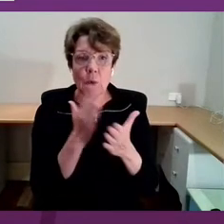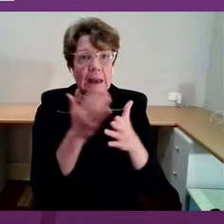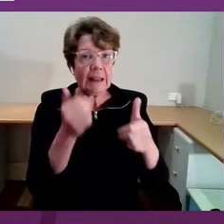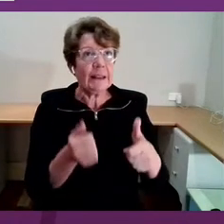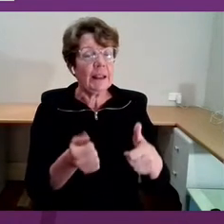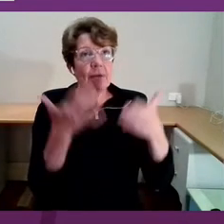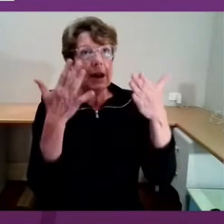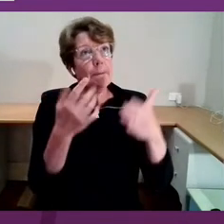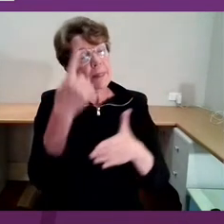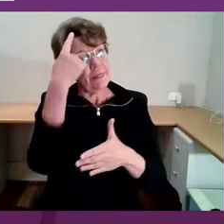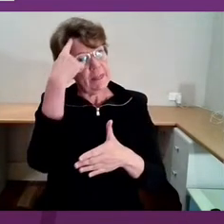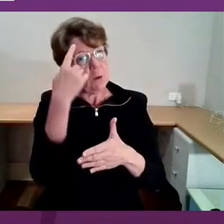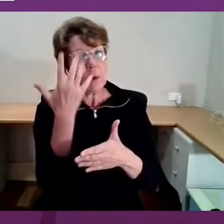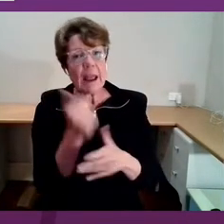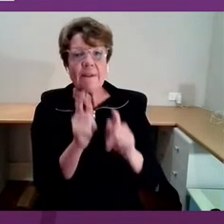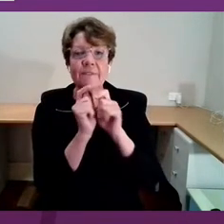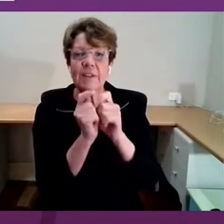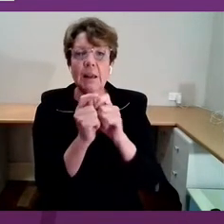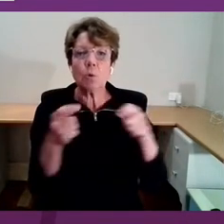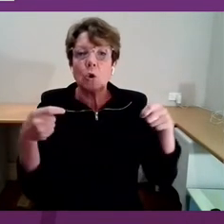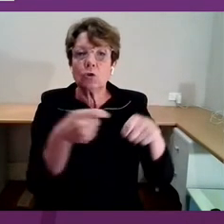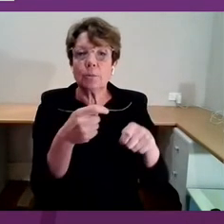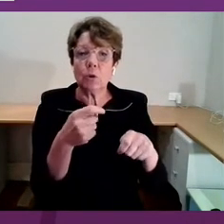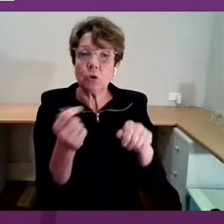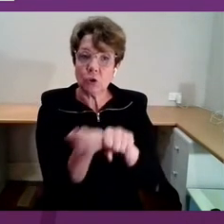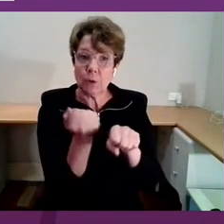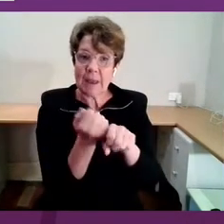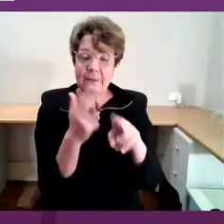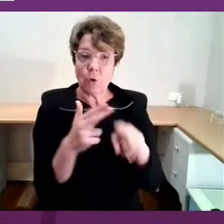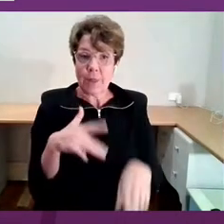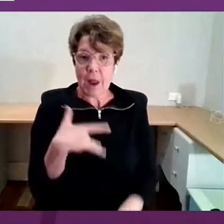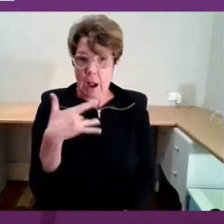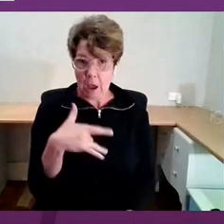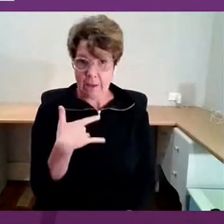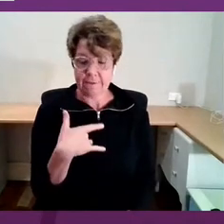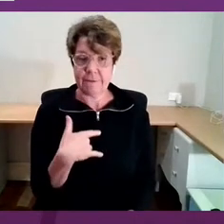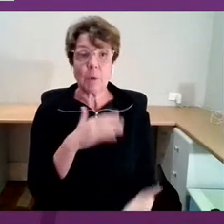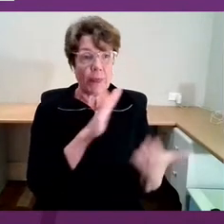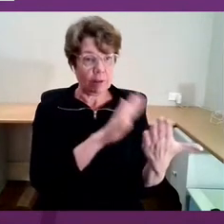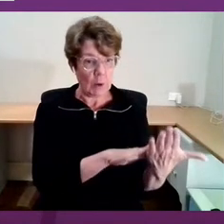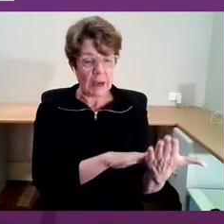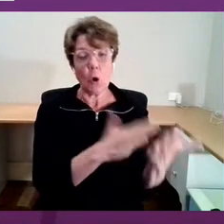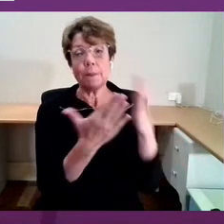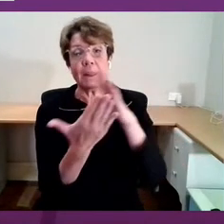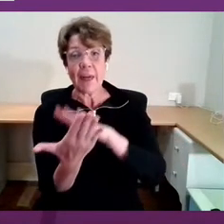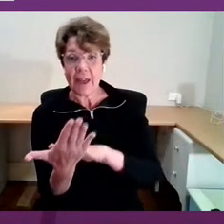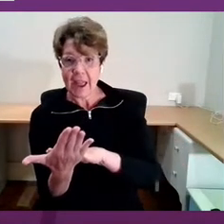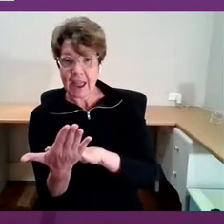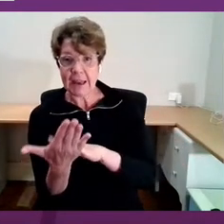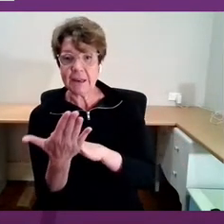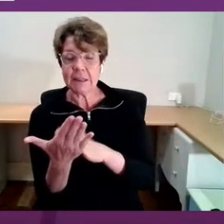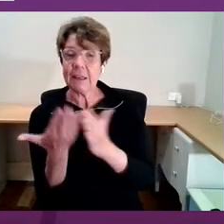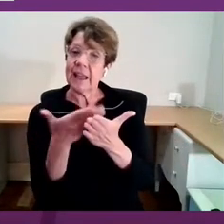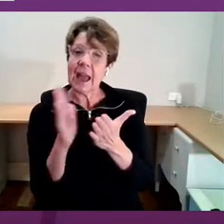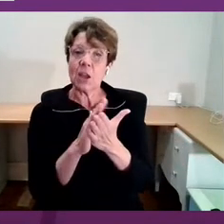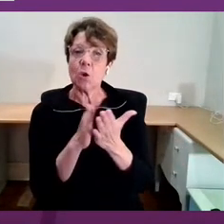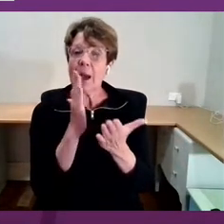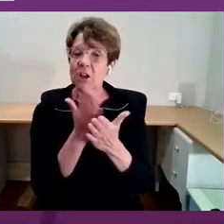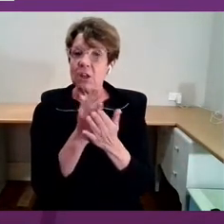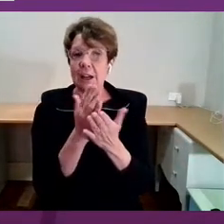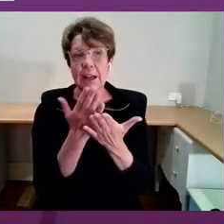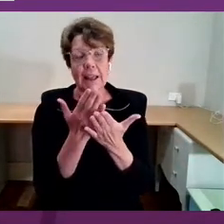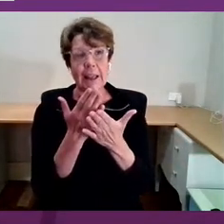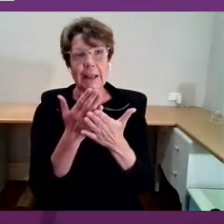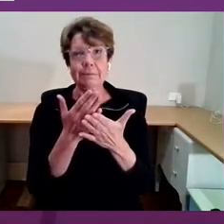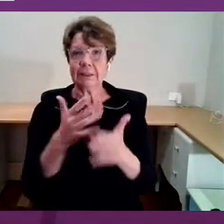that we have a valuable contribution to make. The corollary of that, of course, is the way back from that. And perhaps the way to